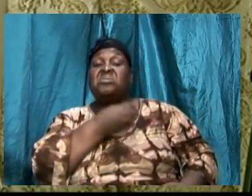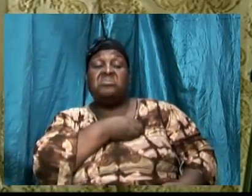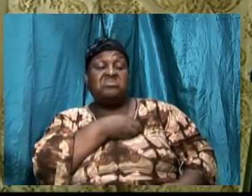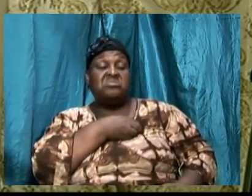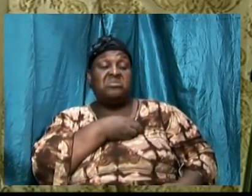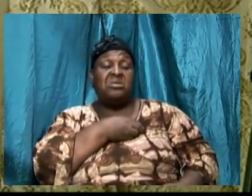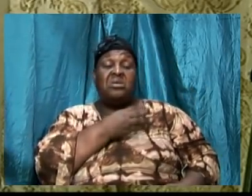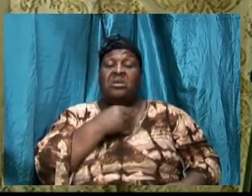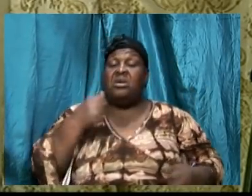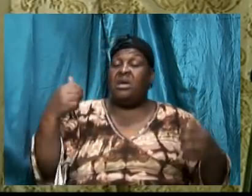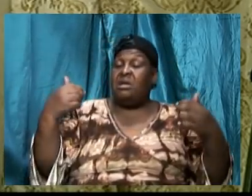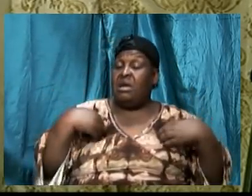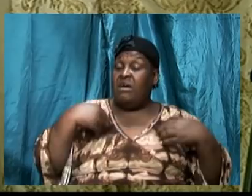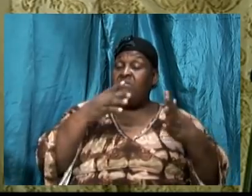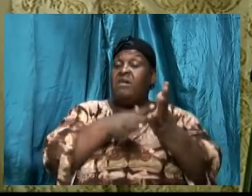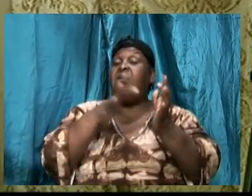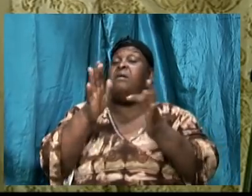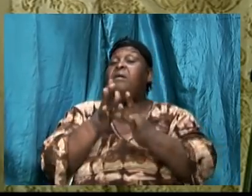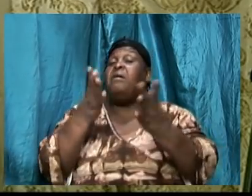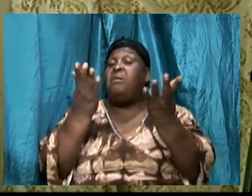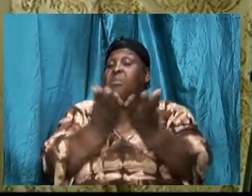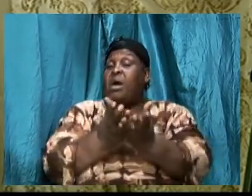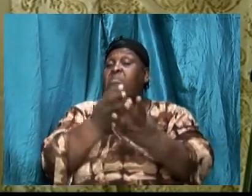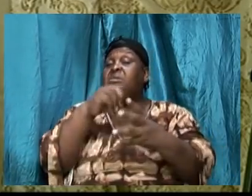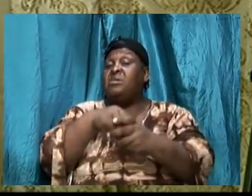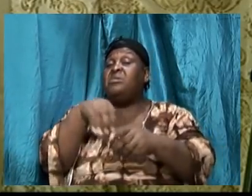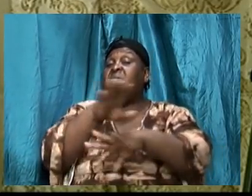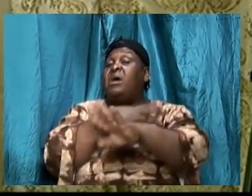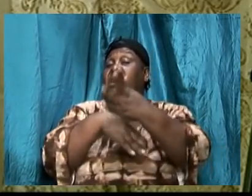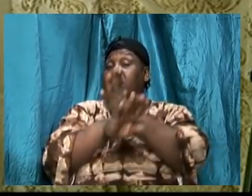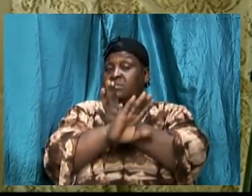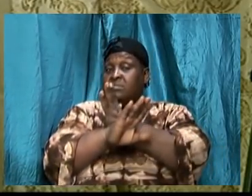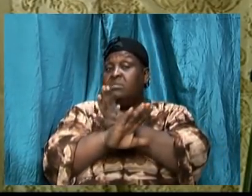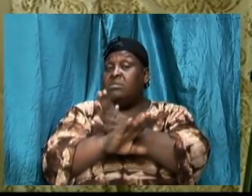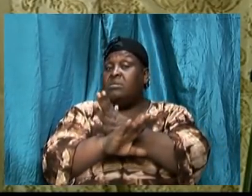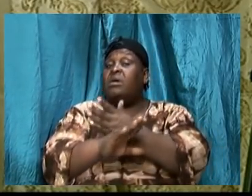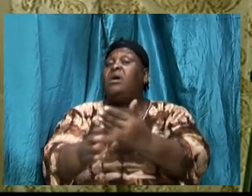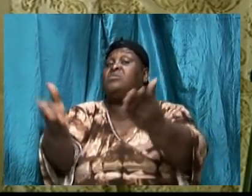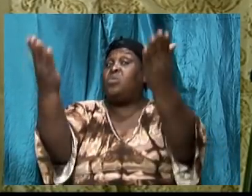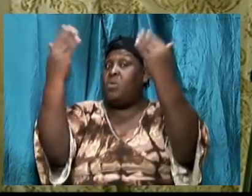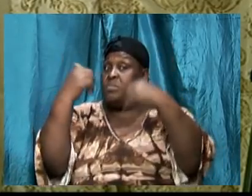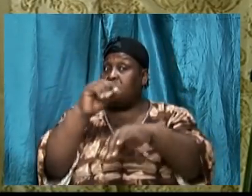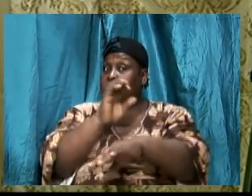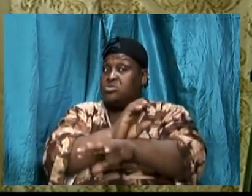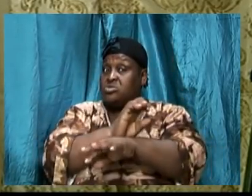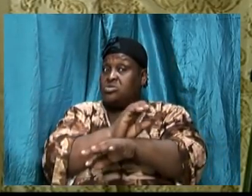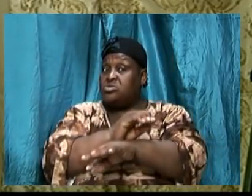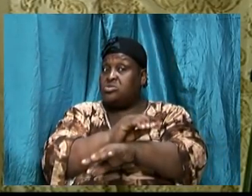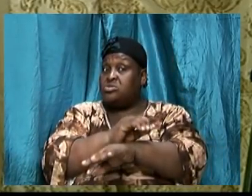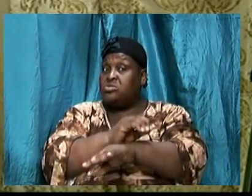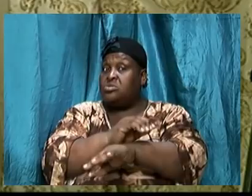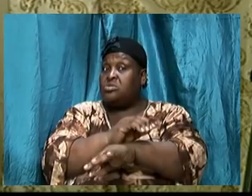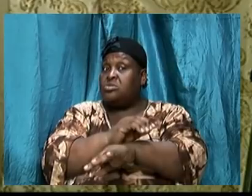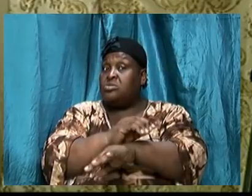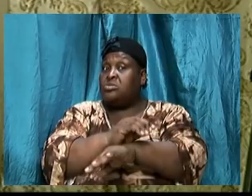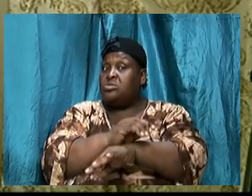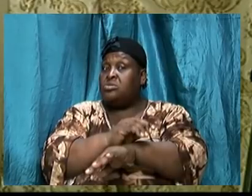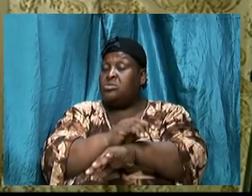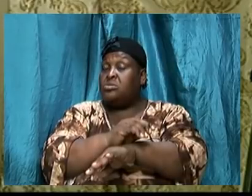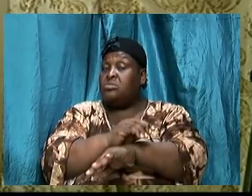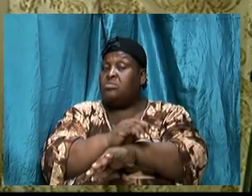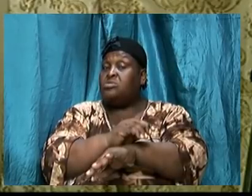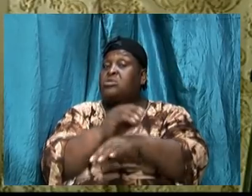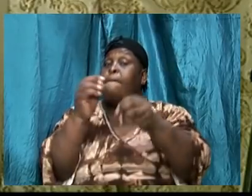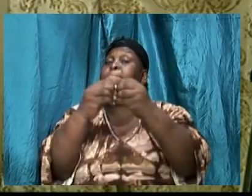hands and we are coming to church. And that is so very good. But we have got to go many steps beyond that. And we have got to